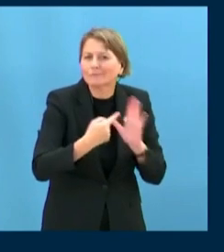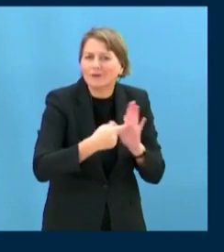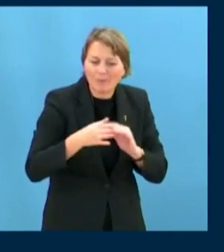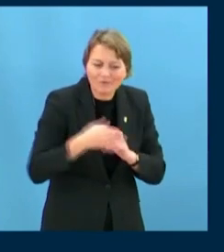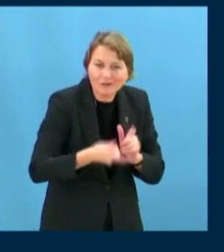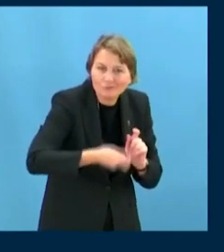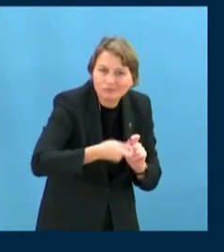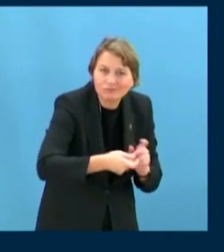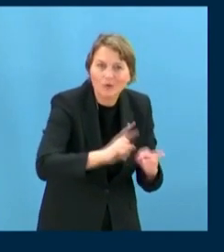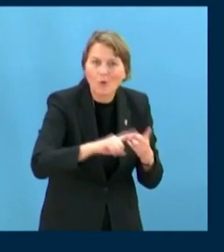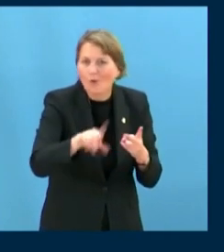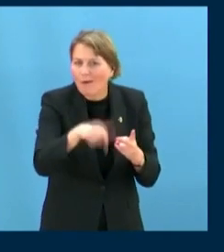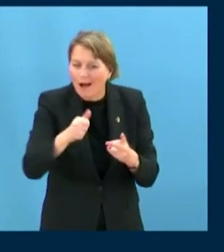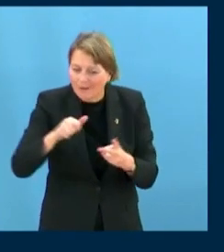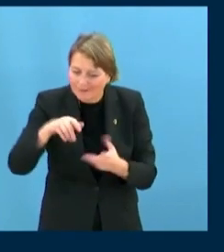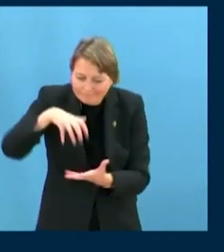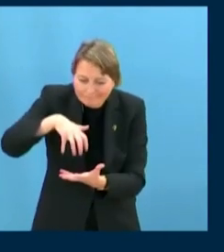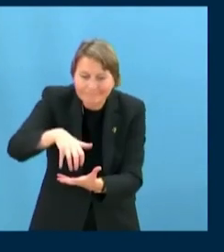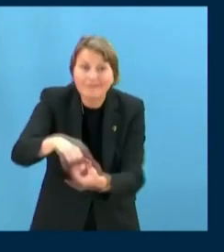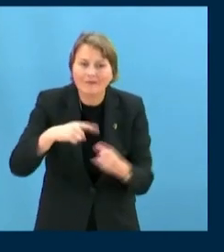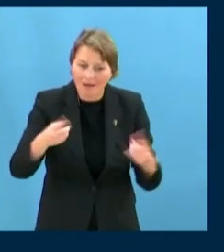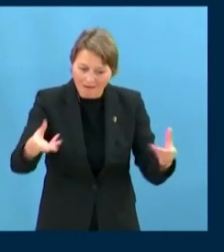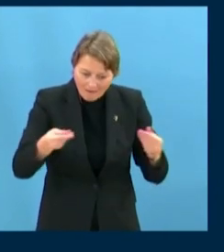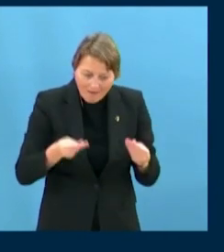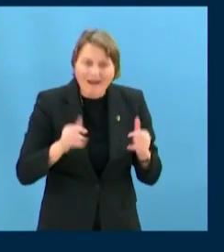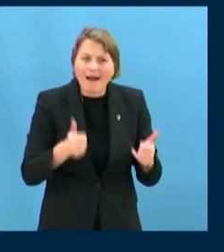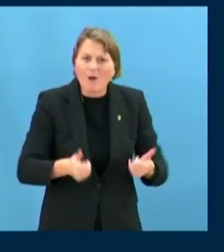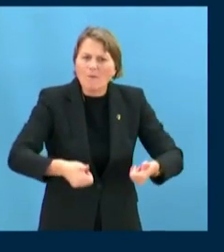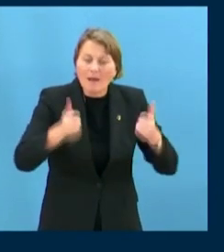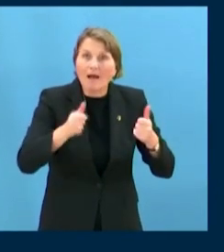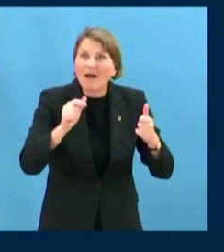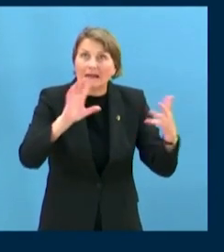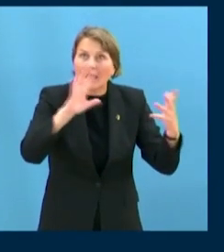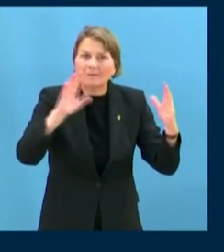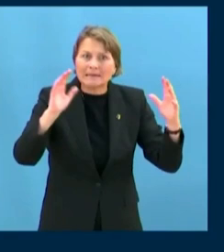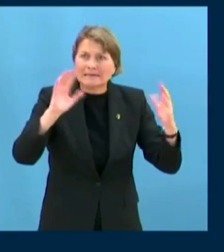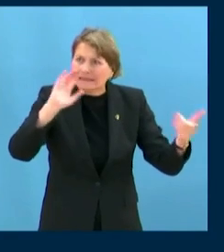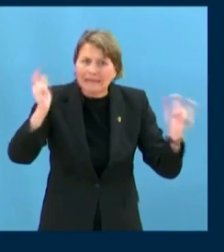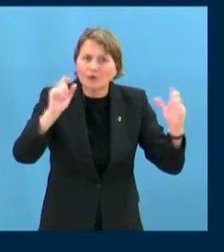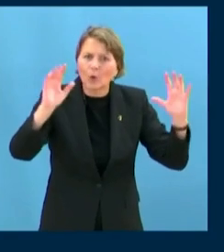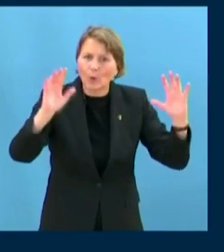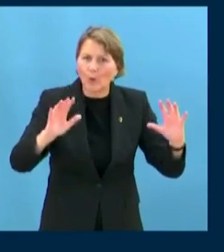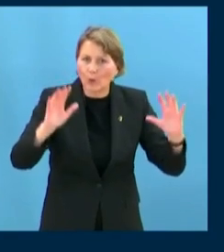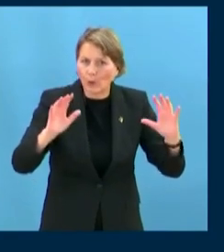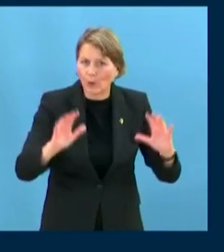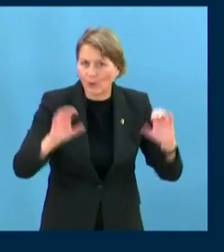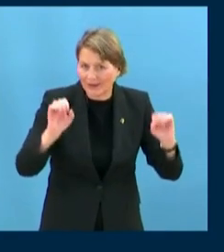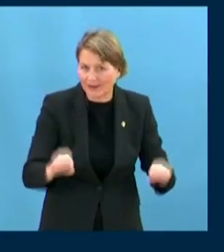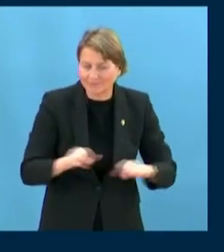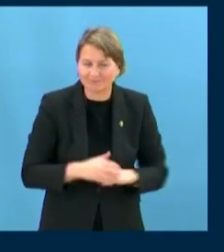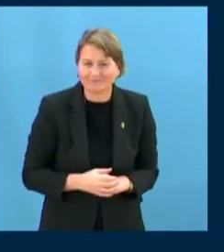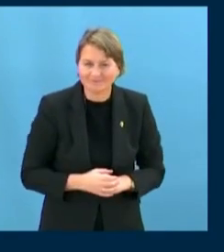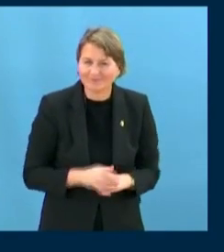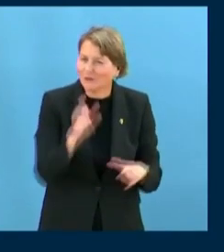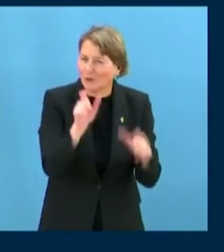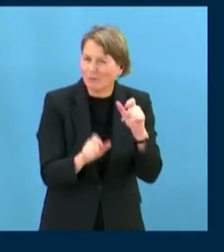has been key for climate change mitigation. At the global level, indigenous peoples' active participation in the